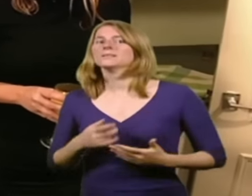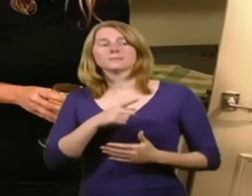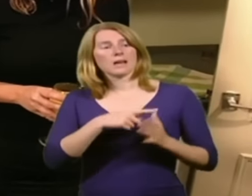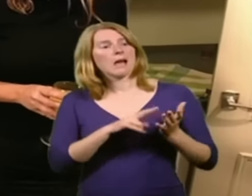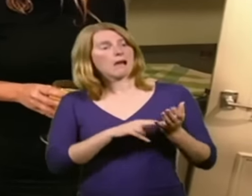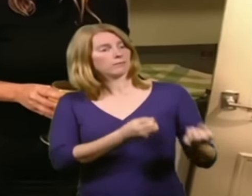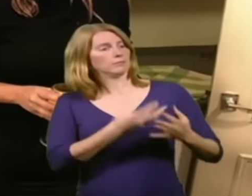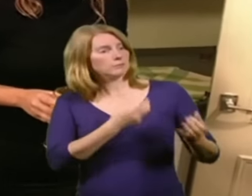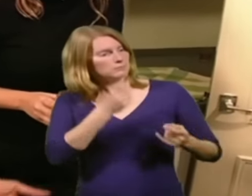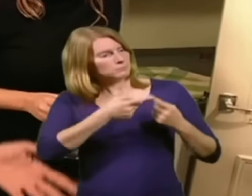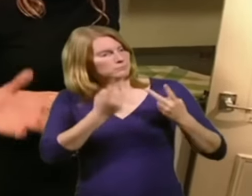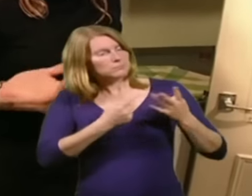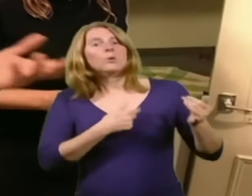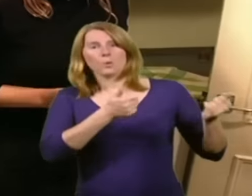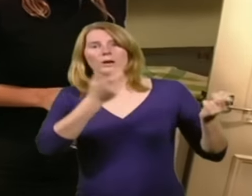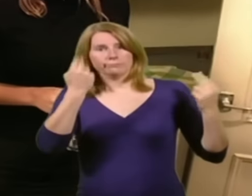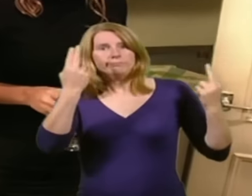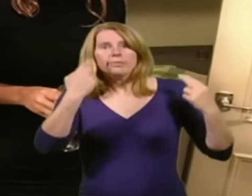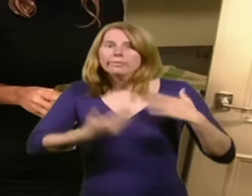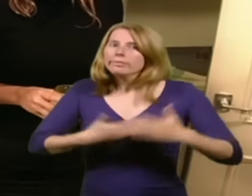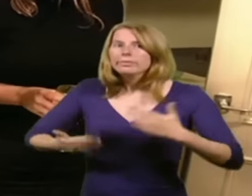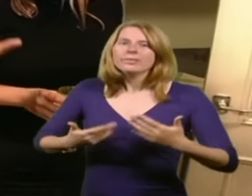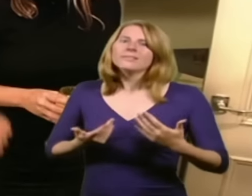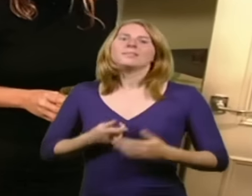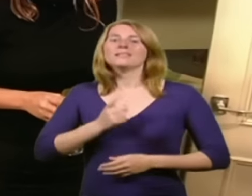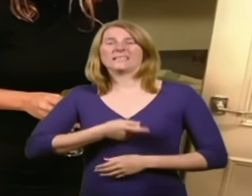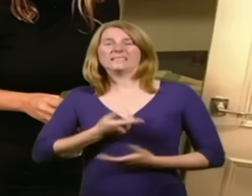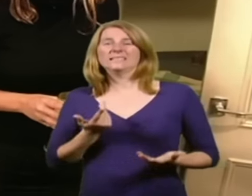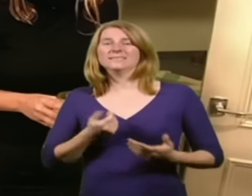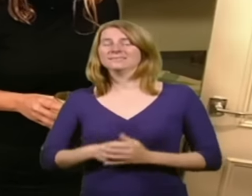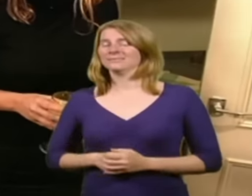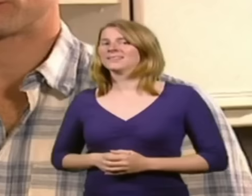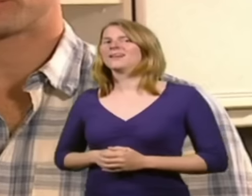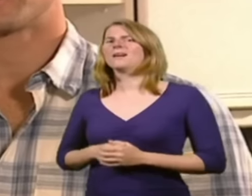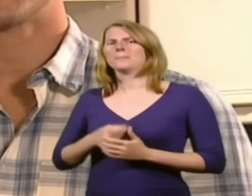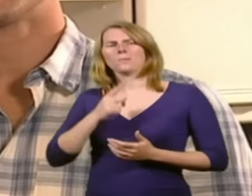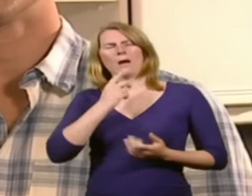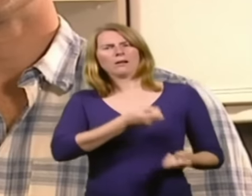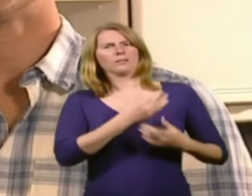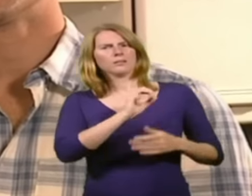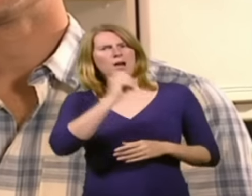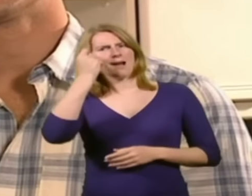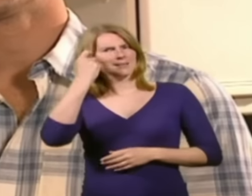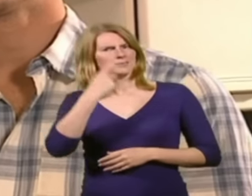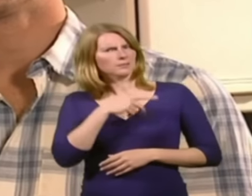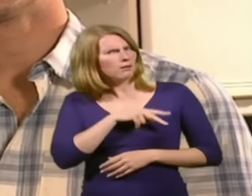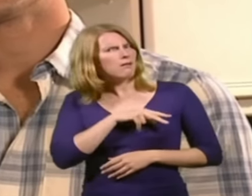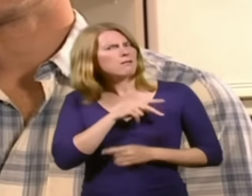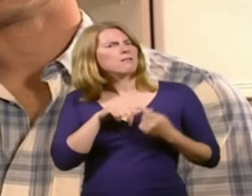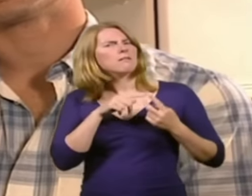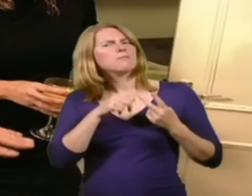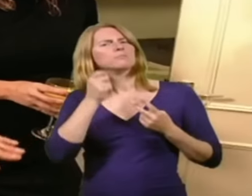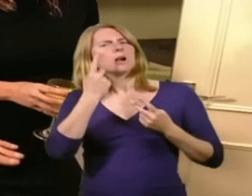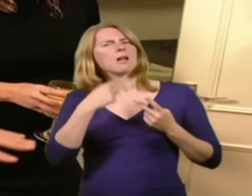Yeah, pretty much. Well, after a while, I started to see that everything she... all her ideas were working, you so... It's sort of depersonalised the